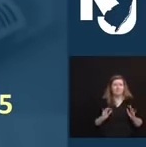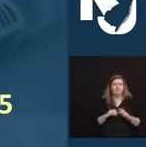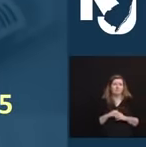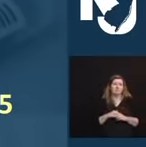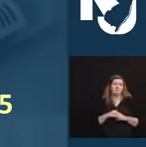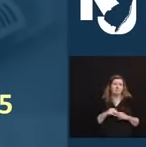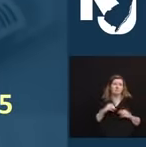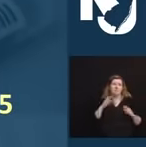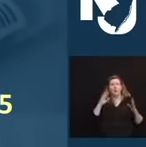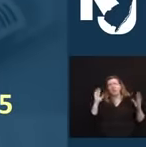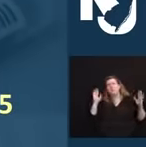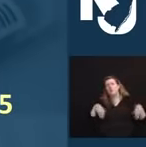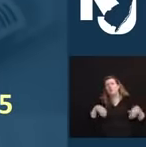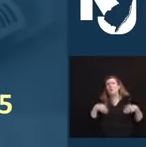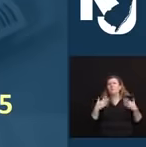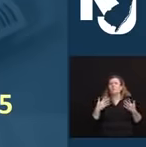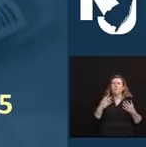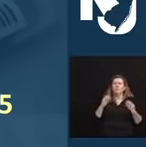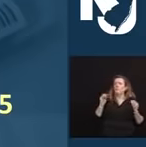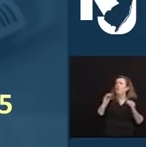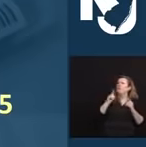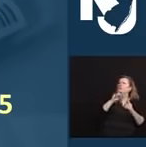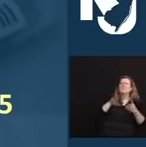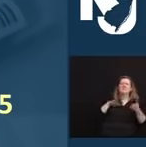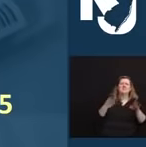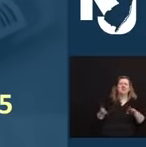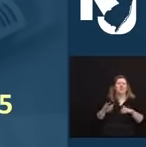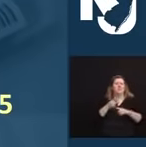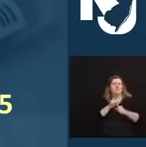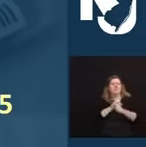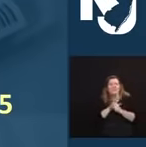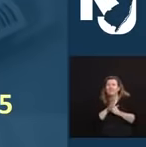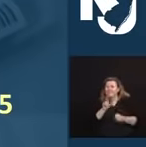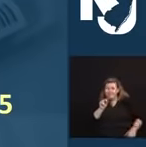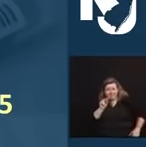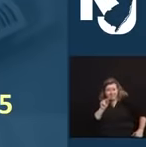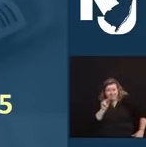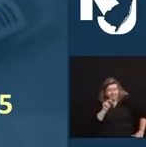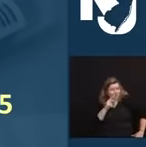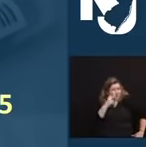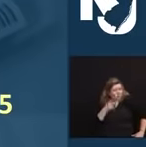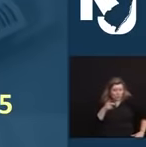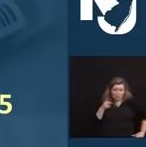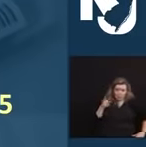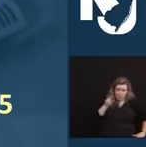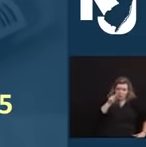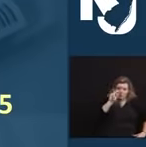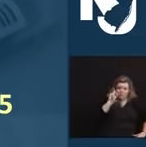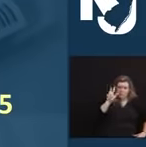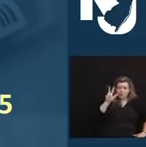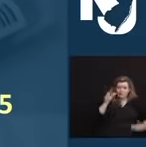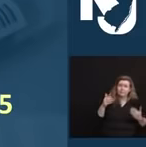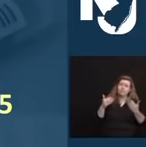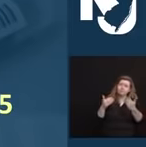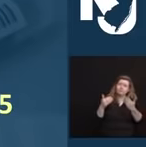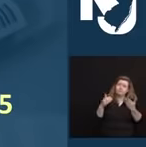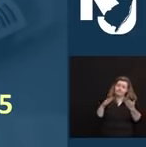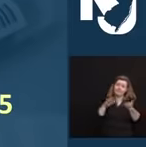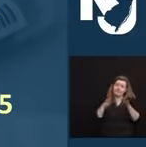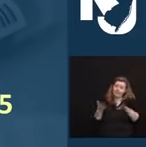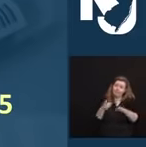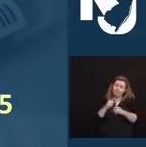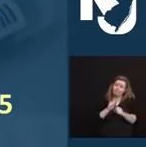let's dispel this myth right now. Today, we're reporting another 103 blessed members of our New Jersey